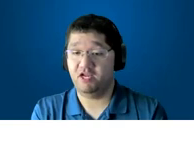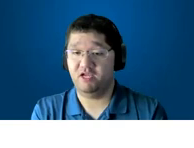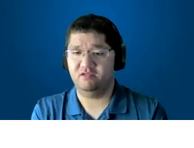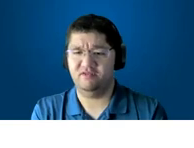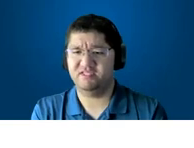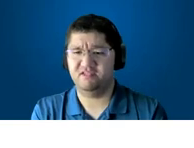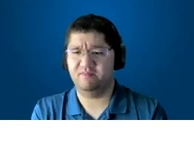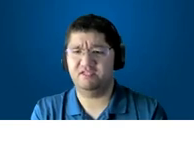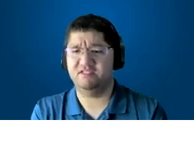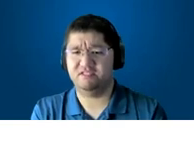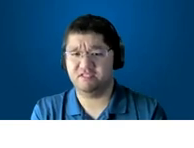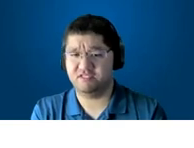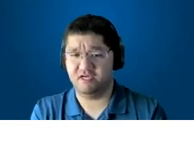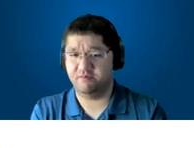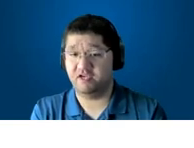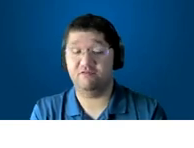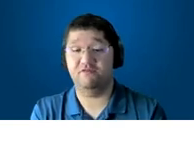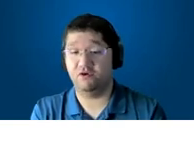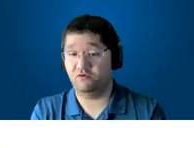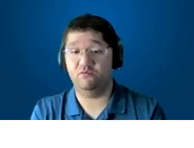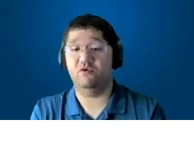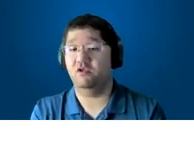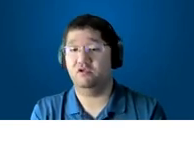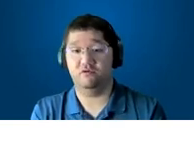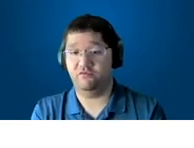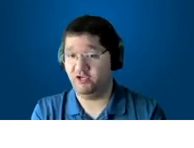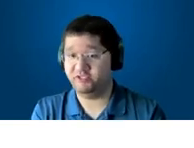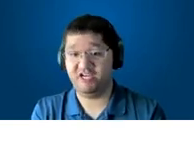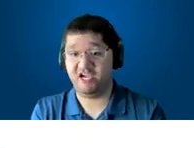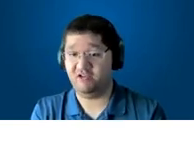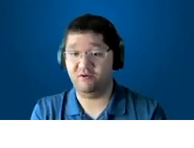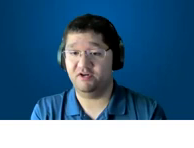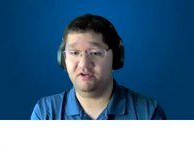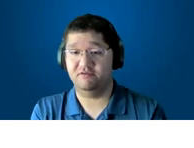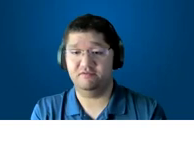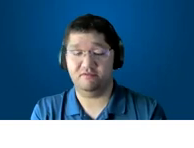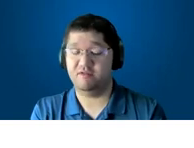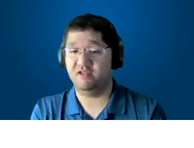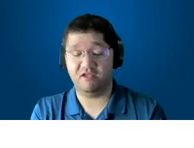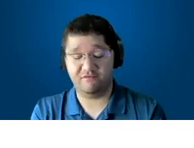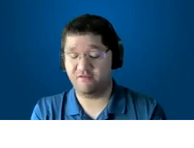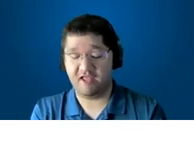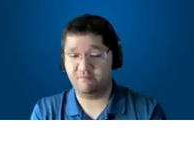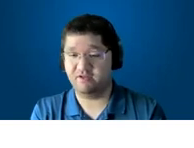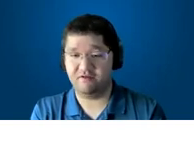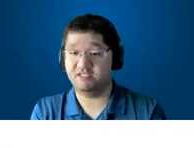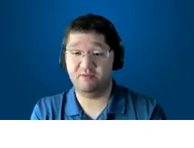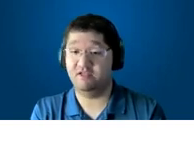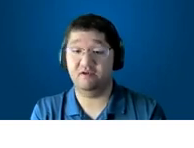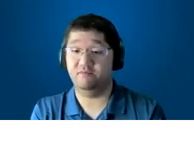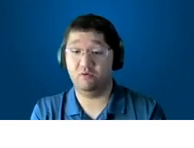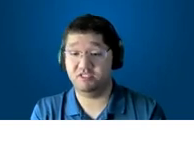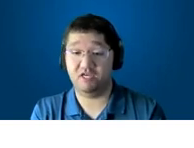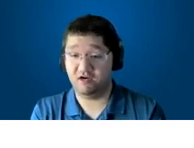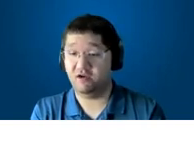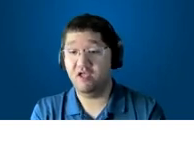them beforehand this can be done by phone video chatting or if it needs to